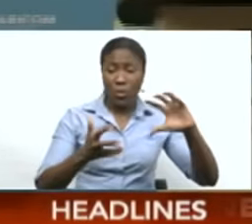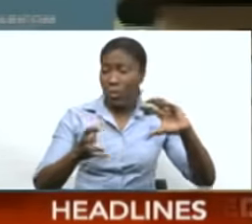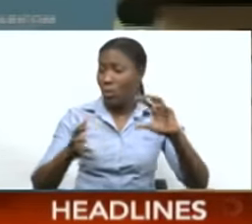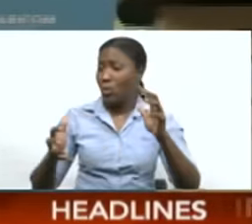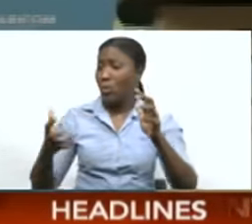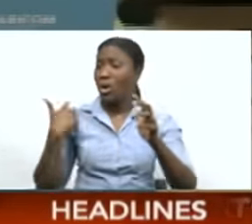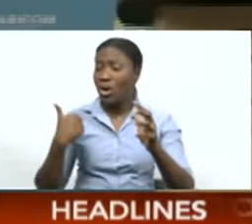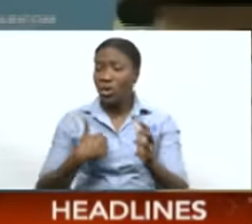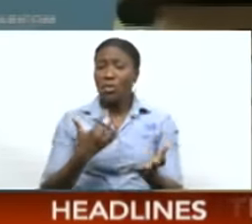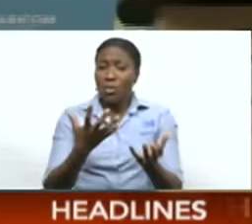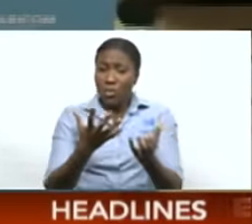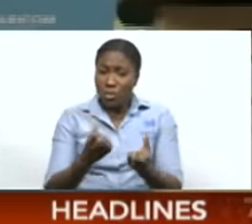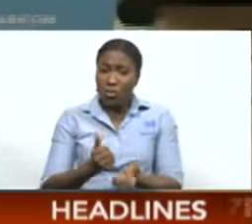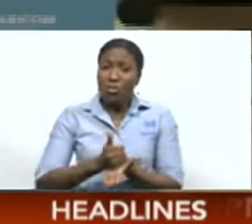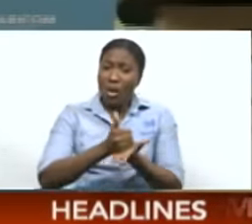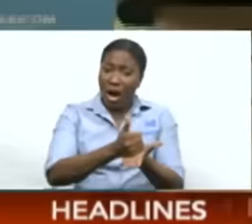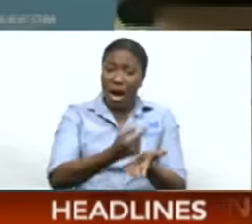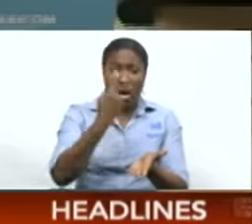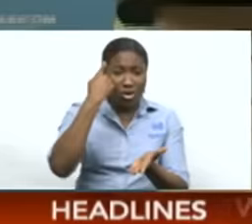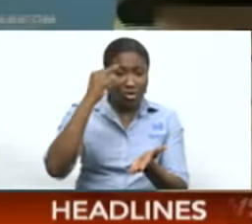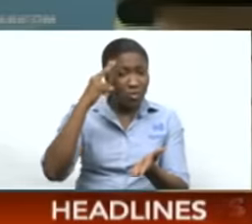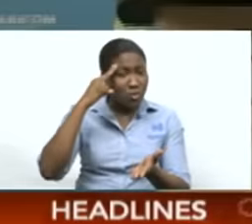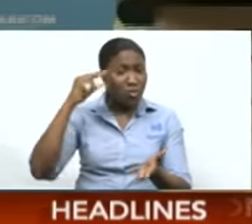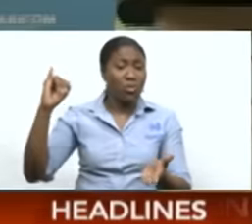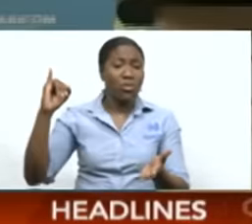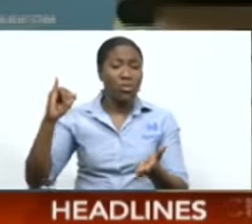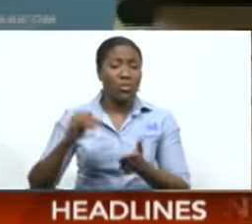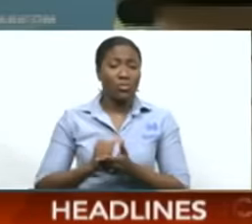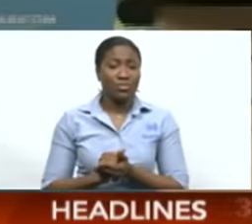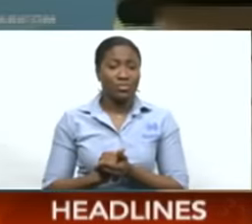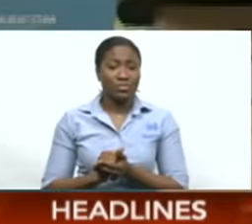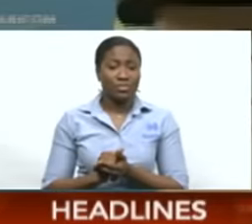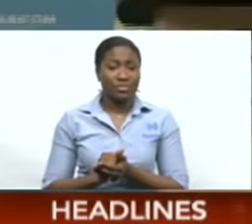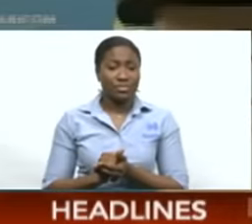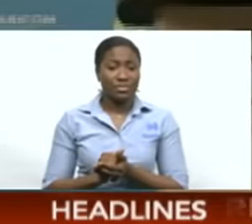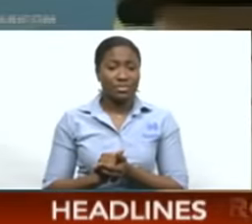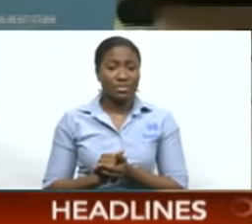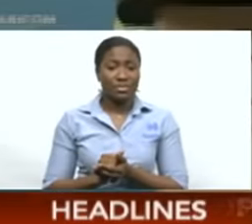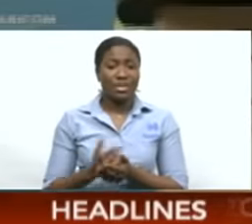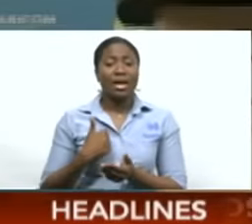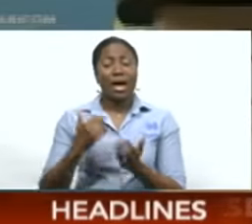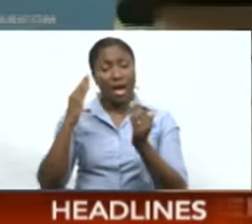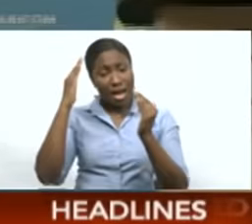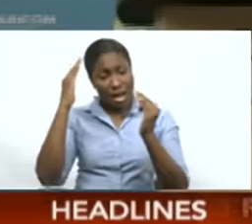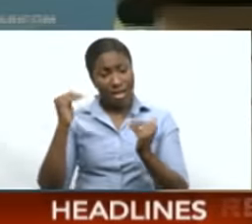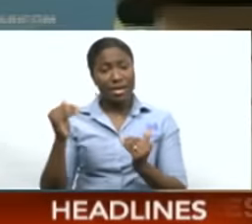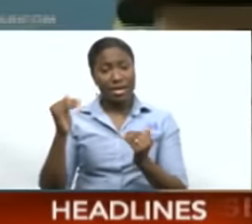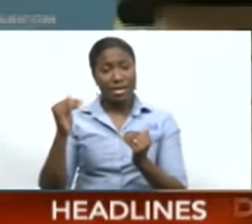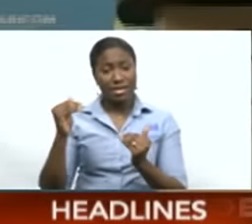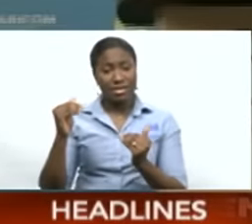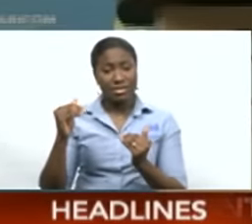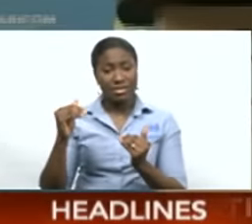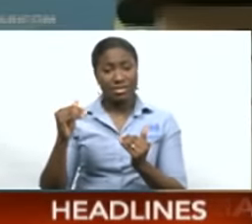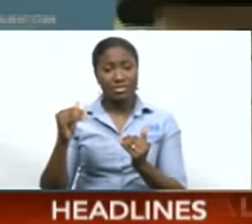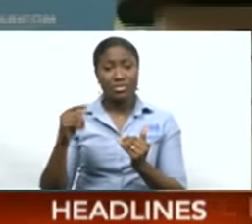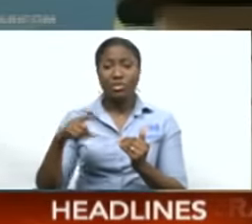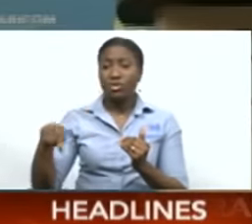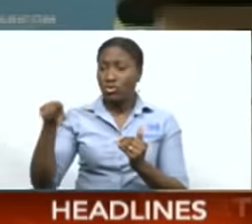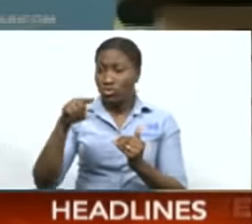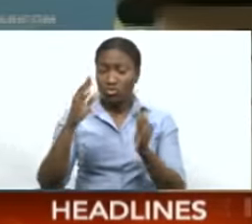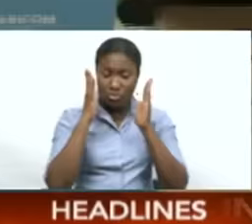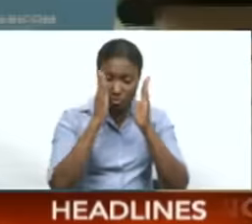for an intervention of assistance, that that assistance be seen coming from honest brokers